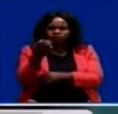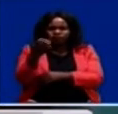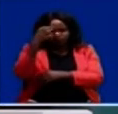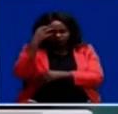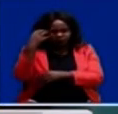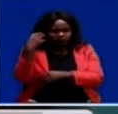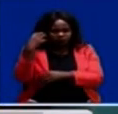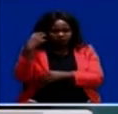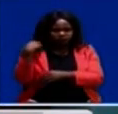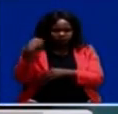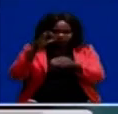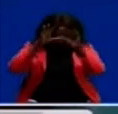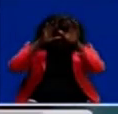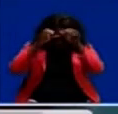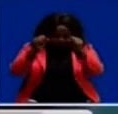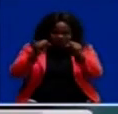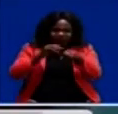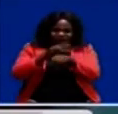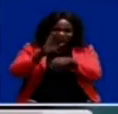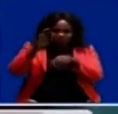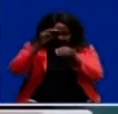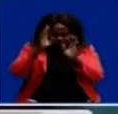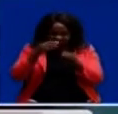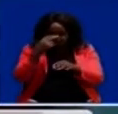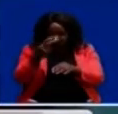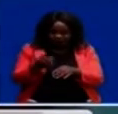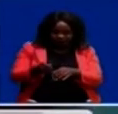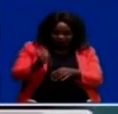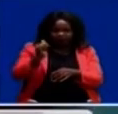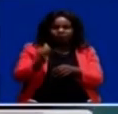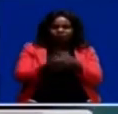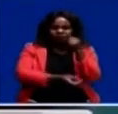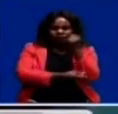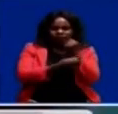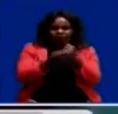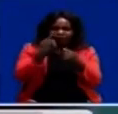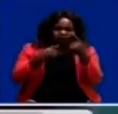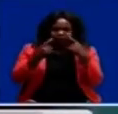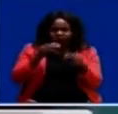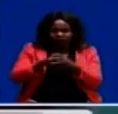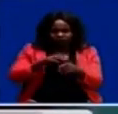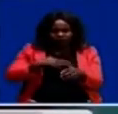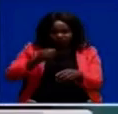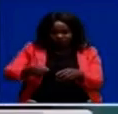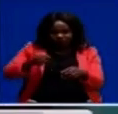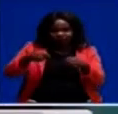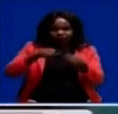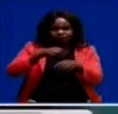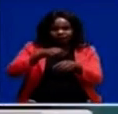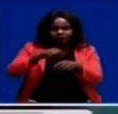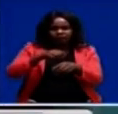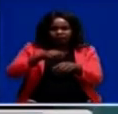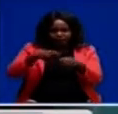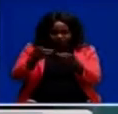to send his ministers to come and see for themselves the governmental cries in my chiefdom. And this development should